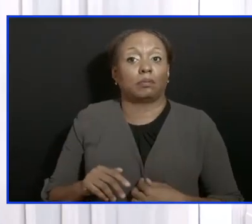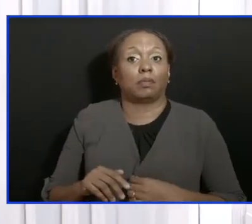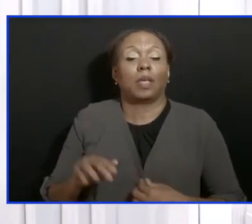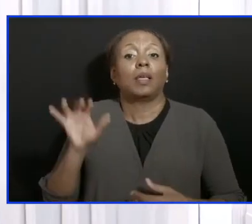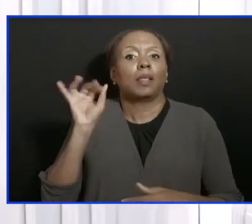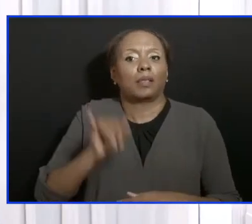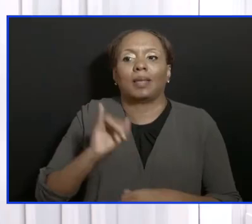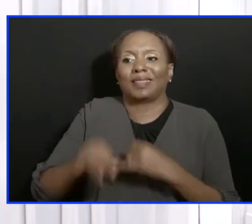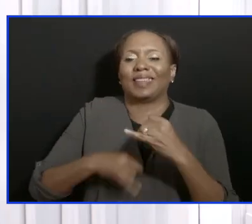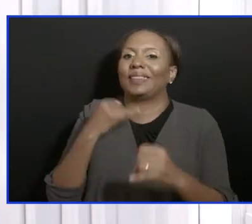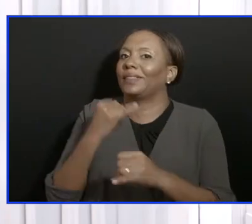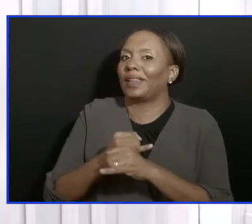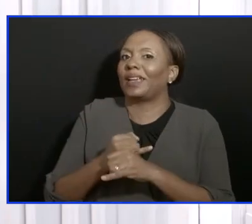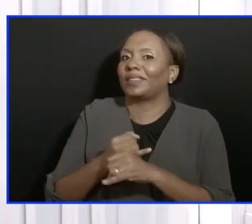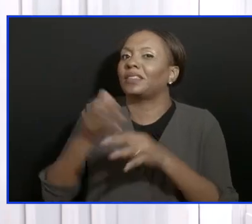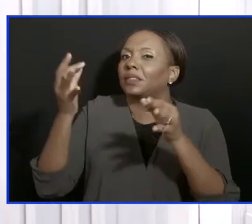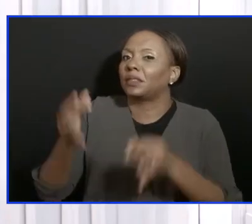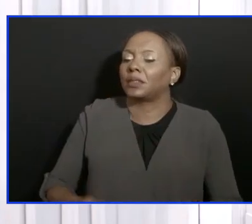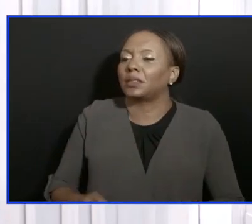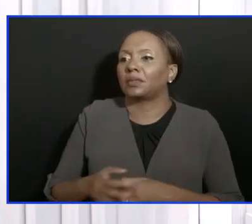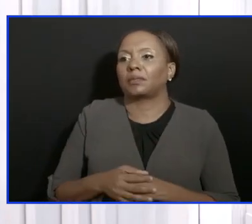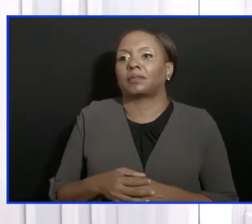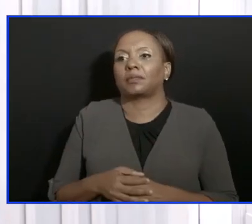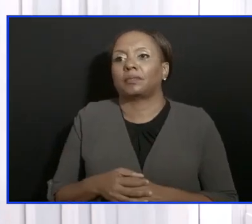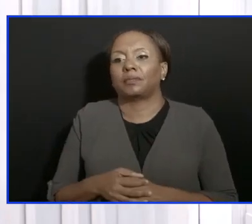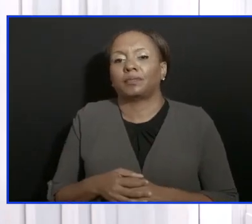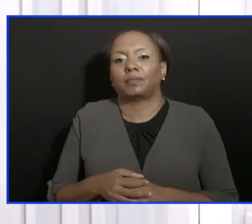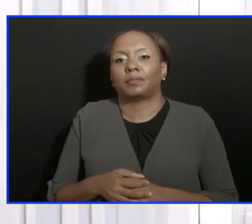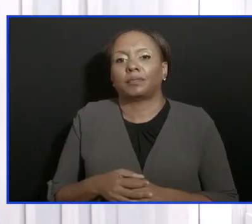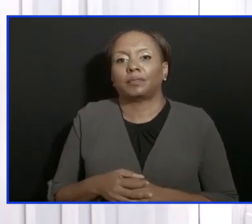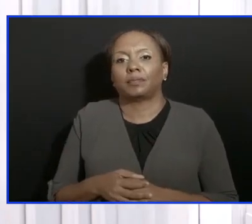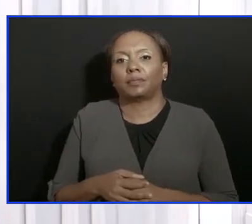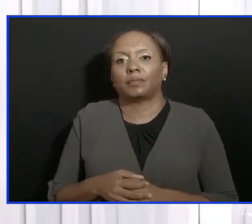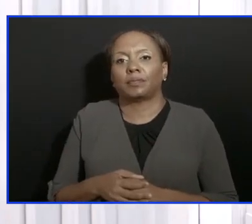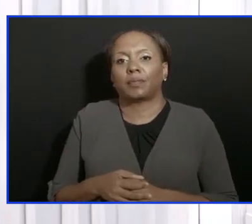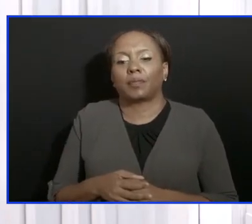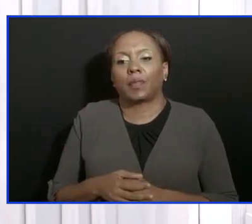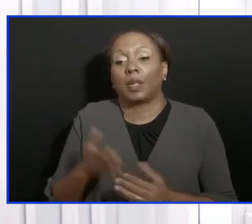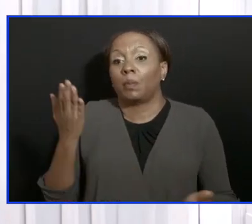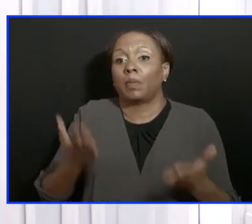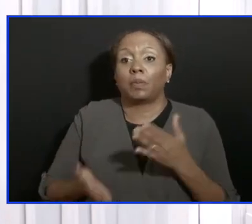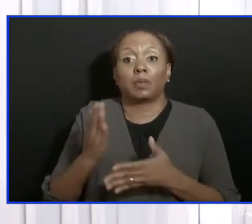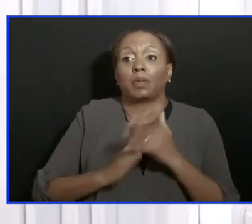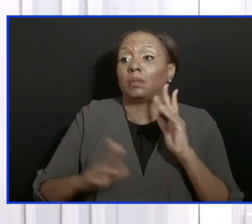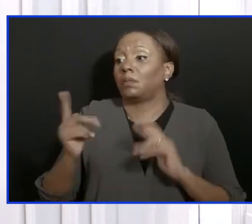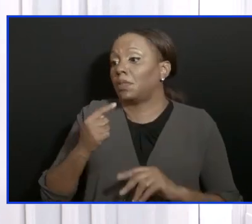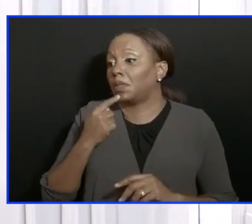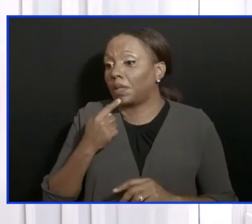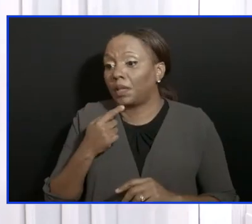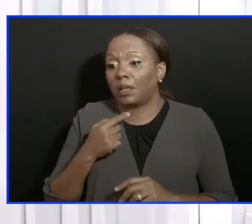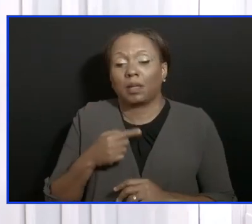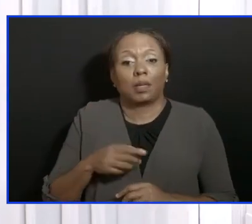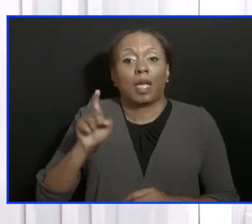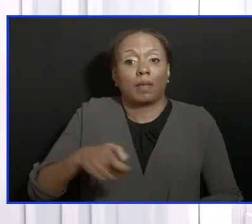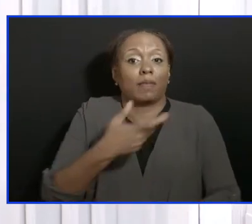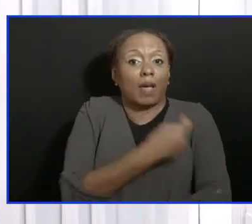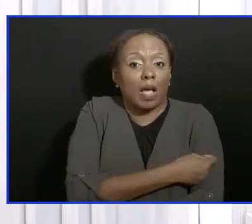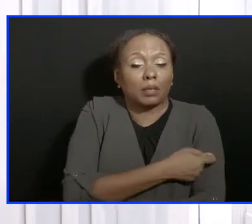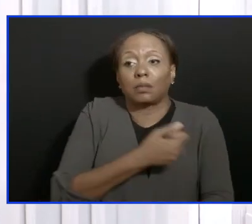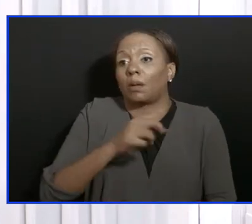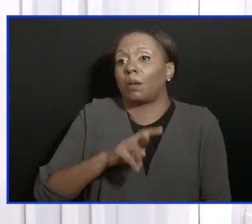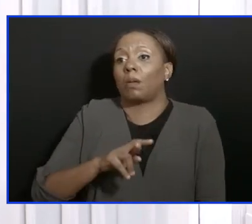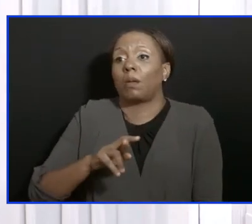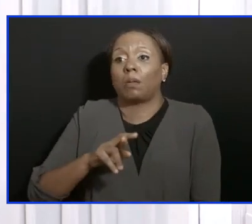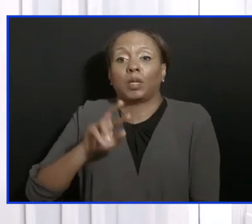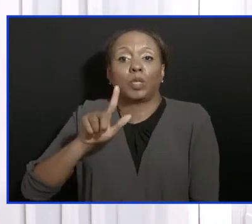partners. In some other instances, people may say vaccination or 24-hour tests. And in some other instances in restaurants, I